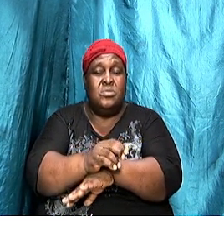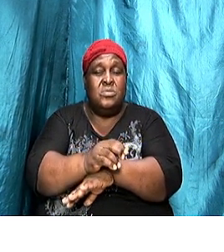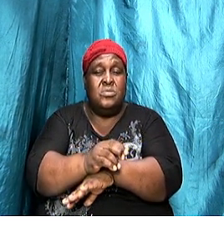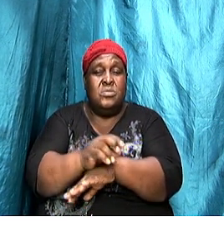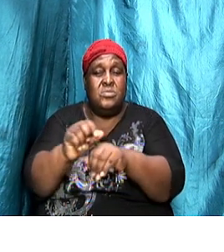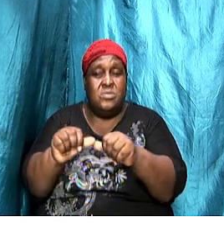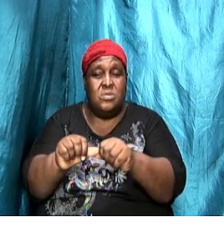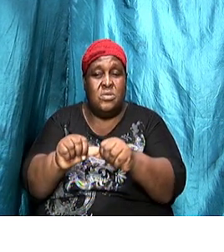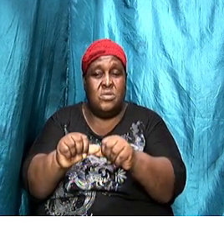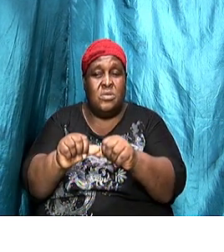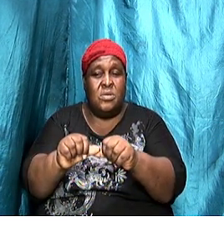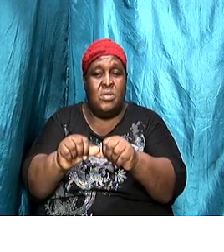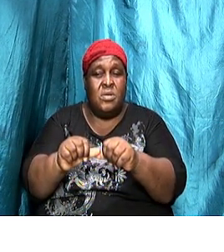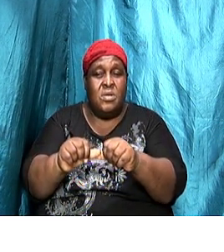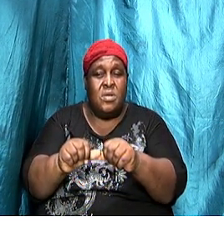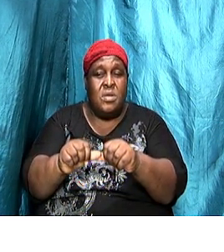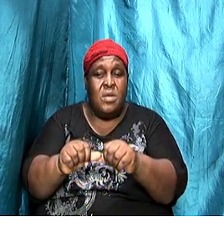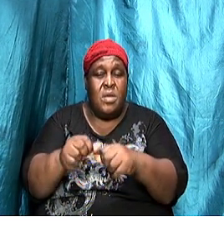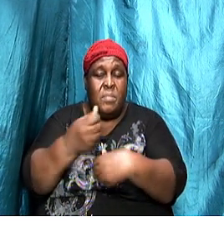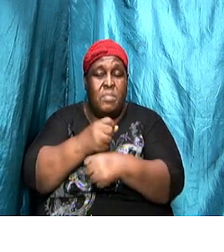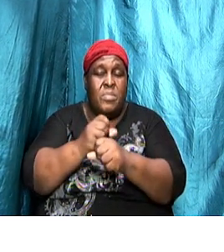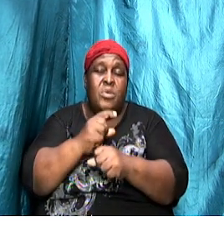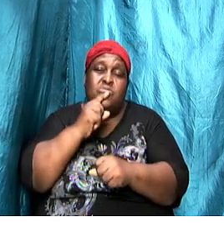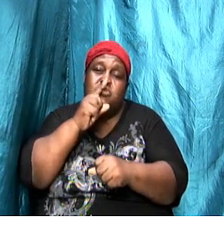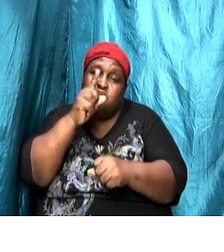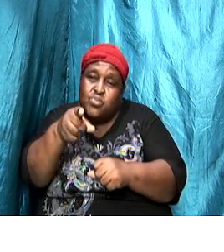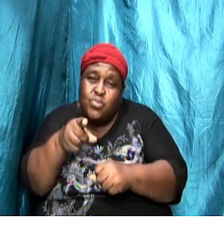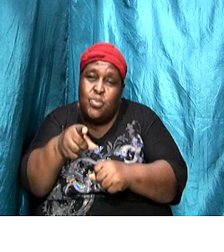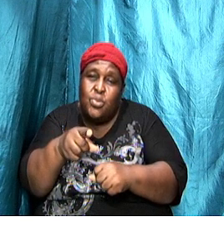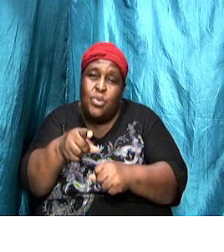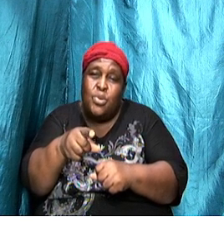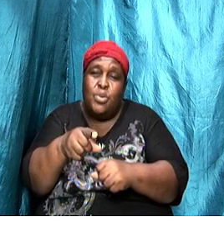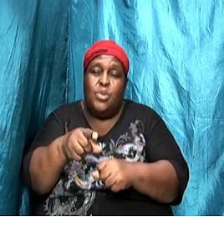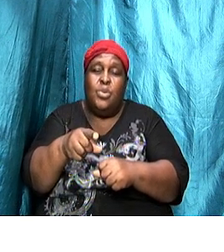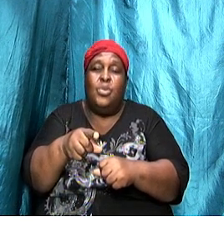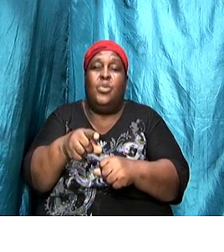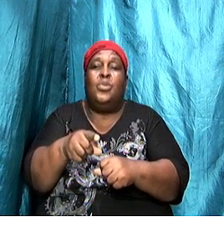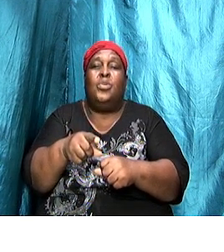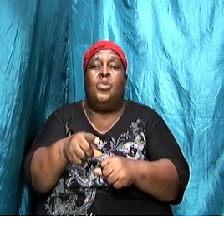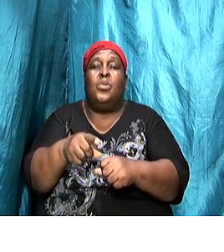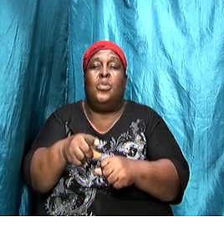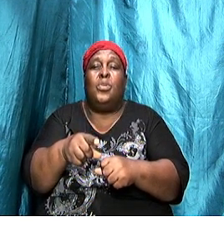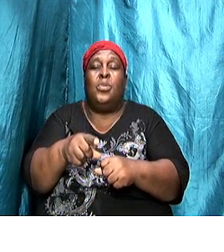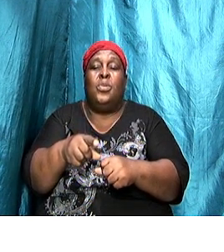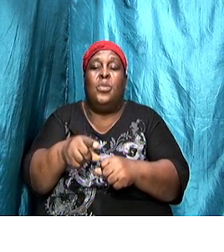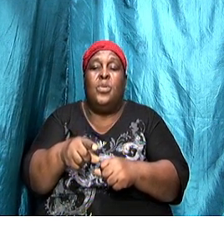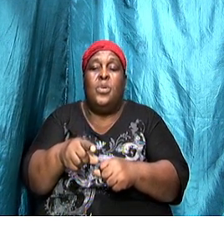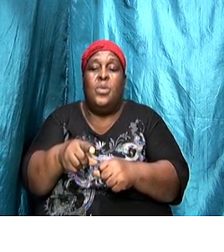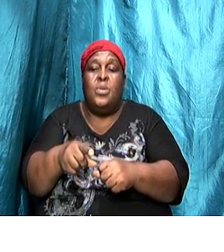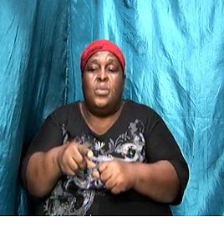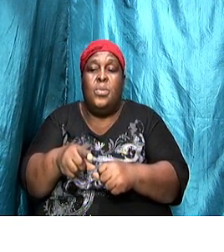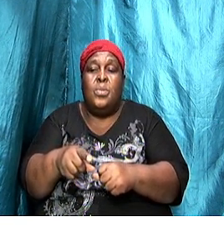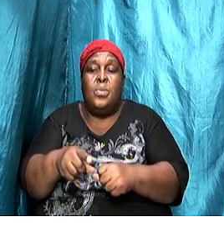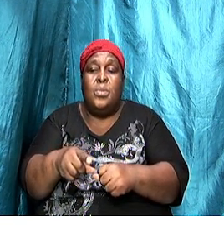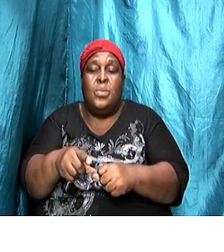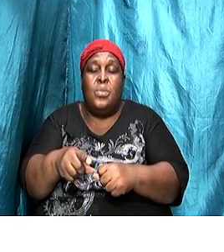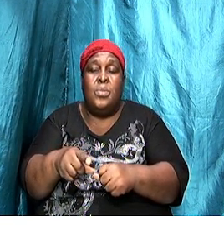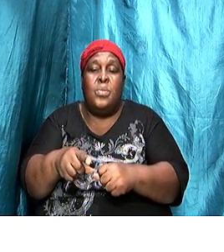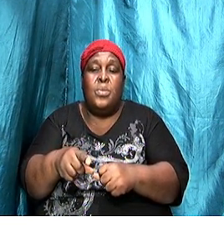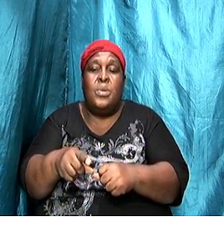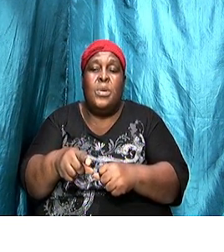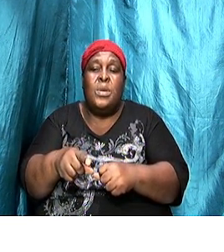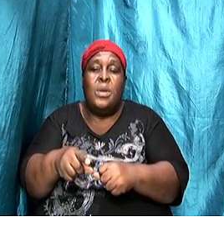to make sure that it got over there, they were sent to all of these postal districts. And from there, they were